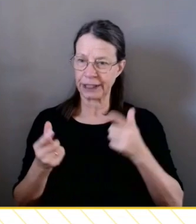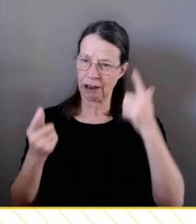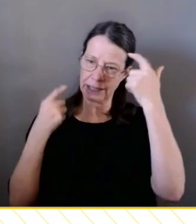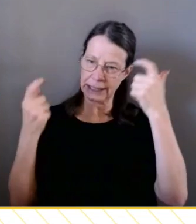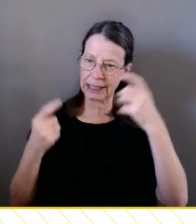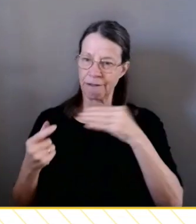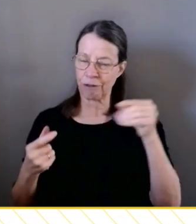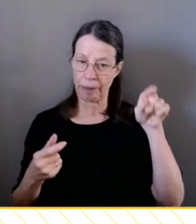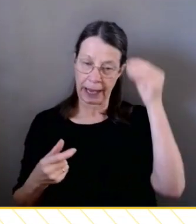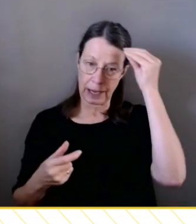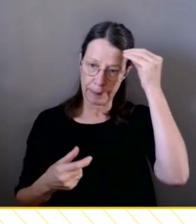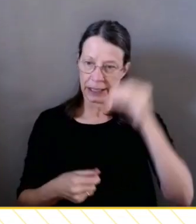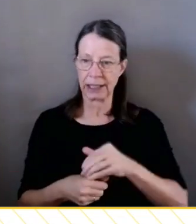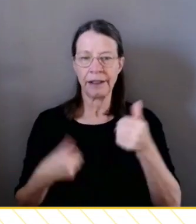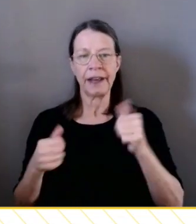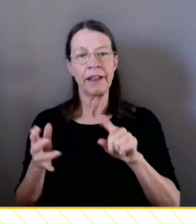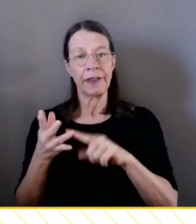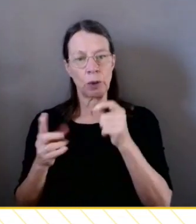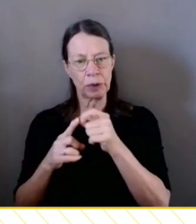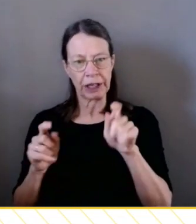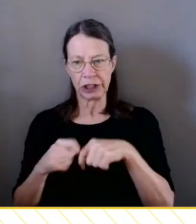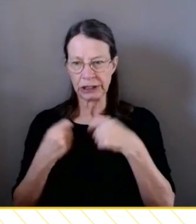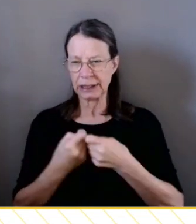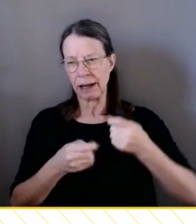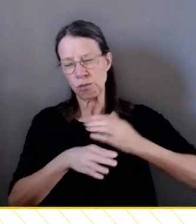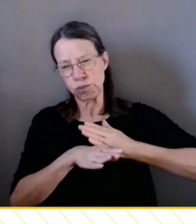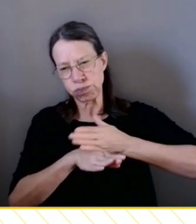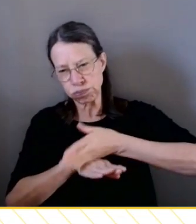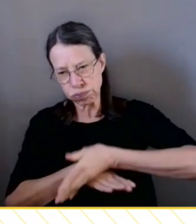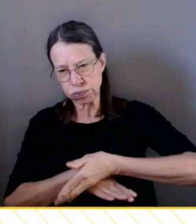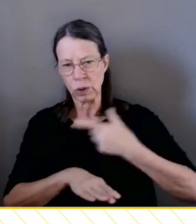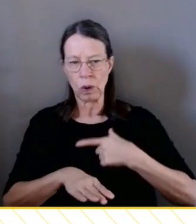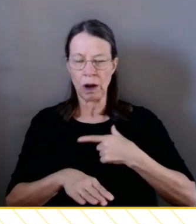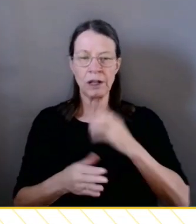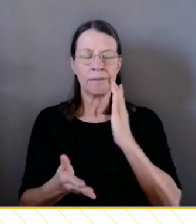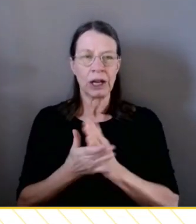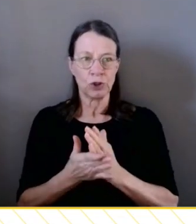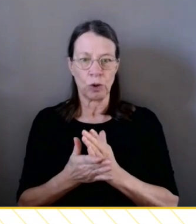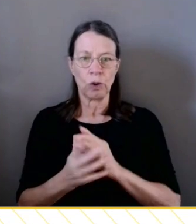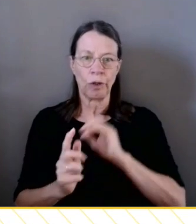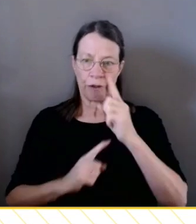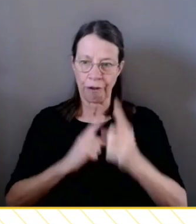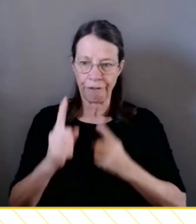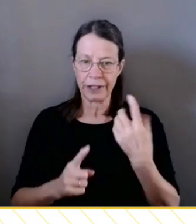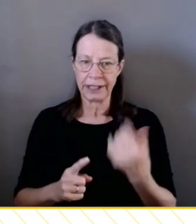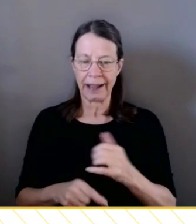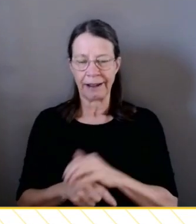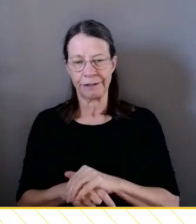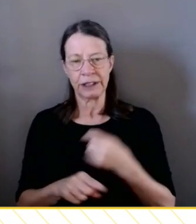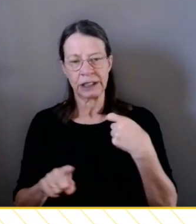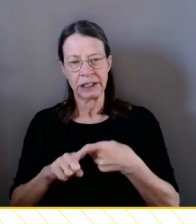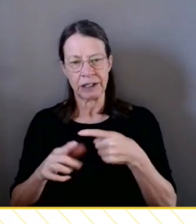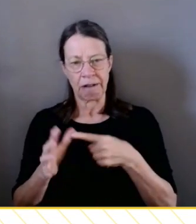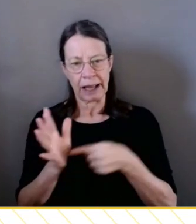team have worked tirelessly to ensure that this conference could go ahead. We've had Kate championing